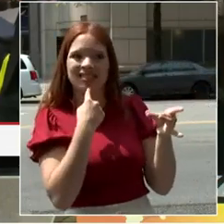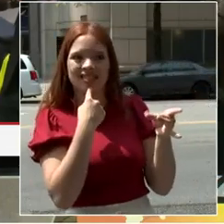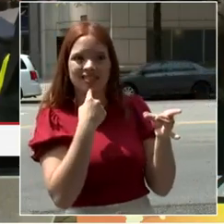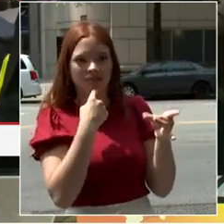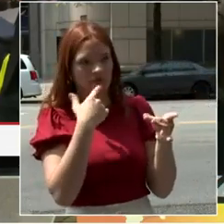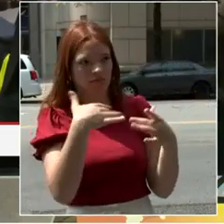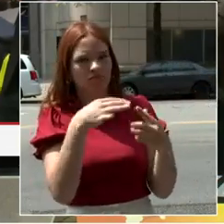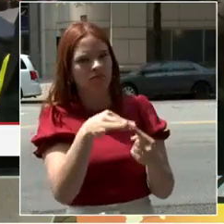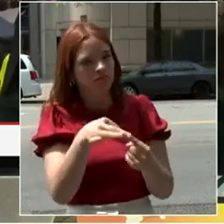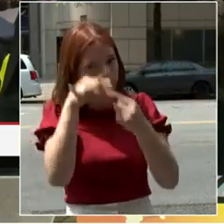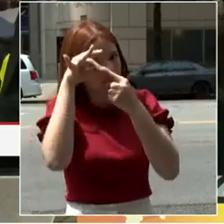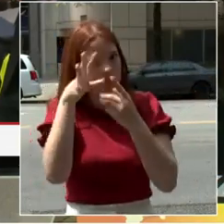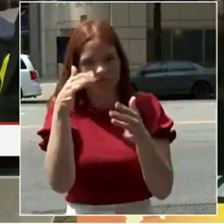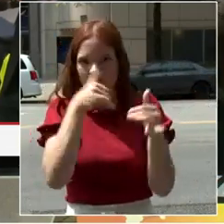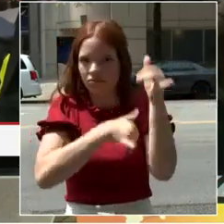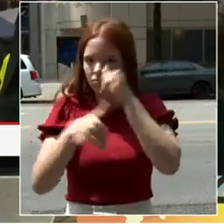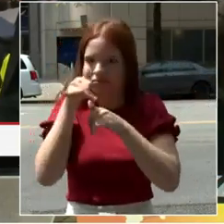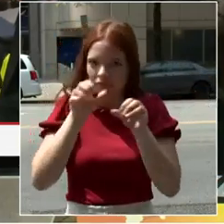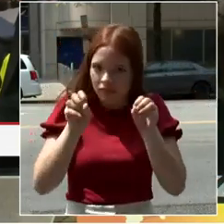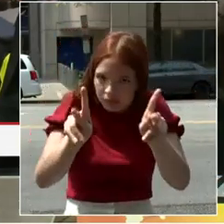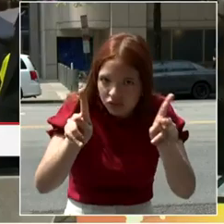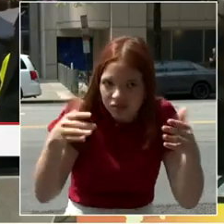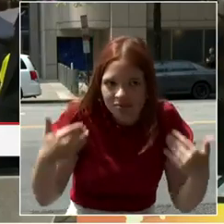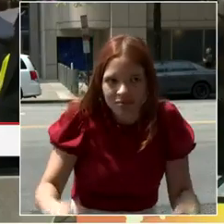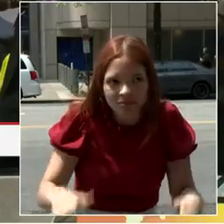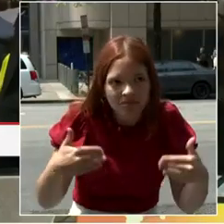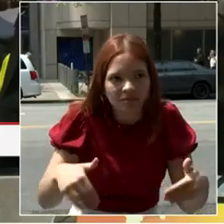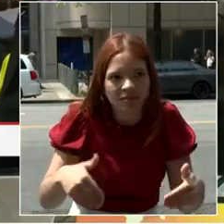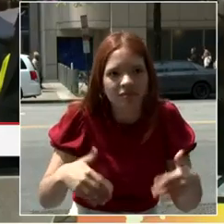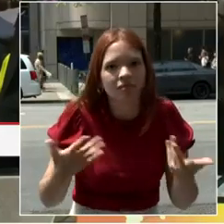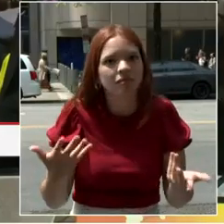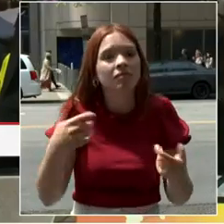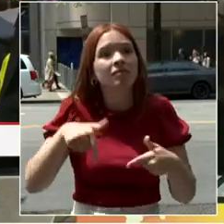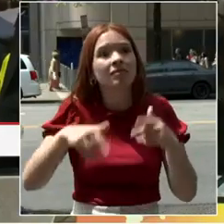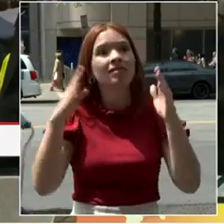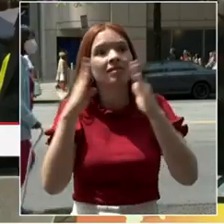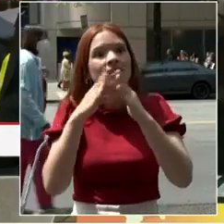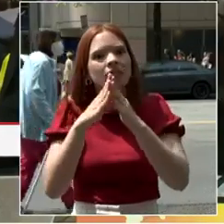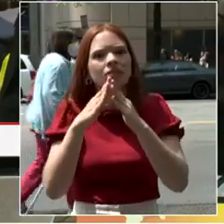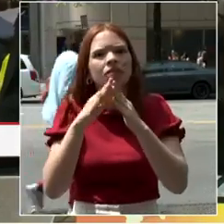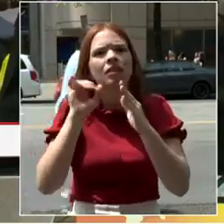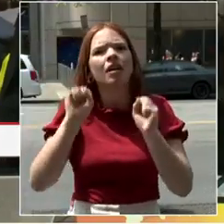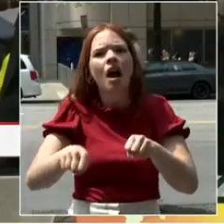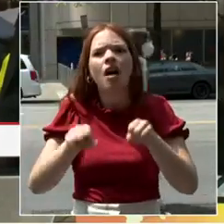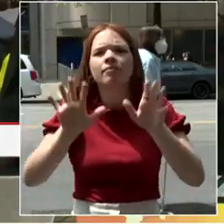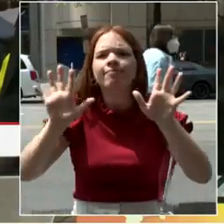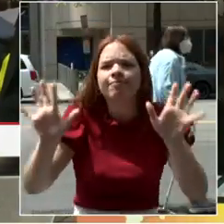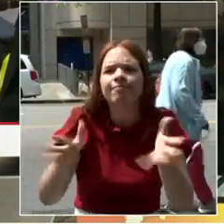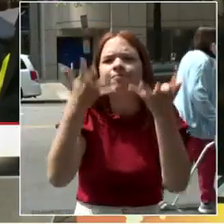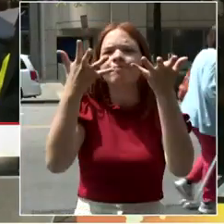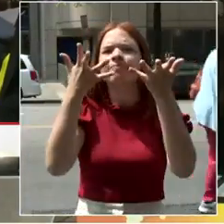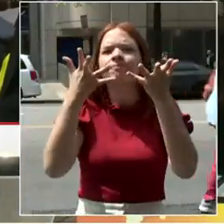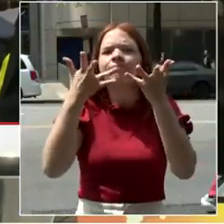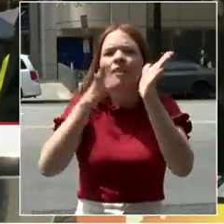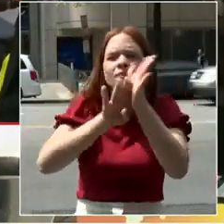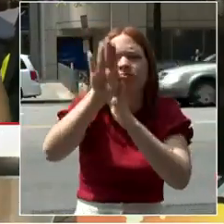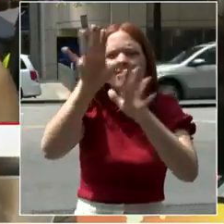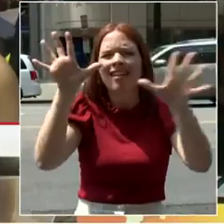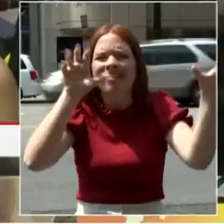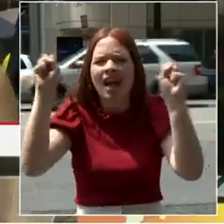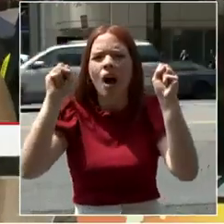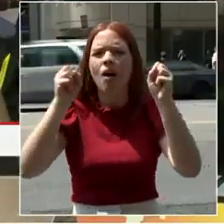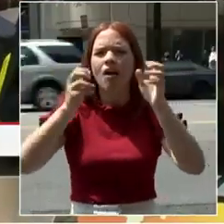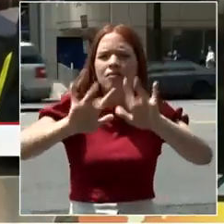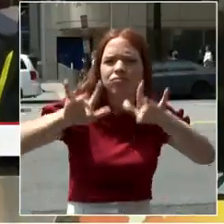more resilient and equitable and to create a model for other cities to aspire to. Thank you very much. I'm so